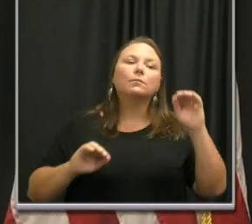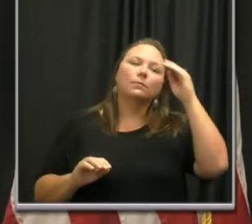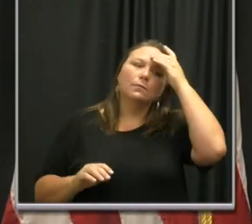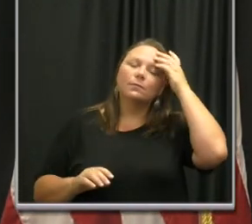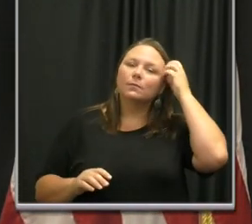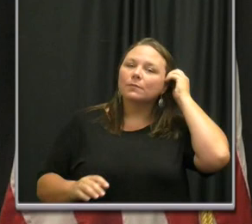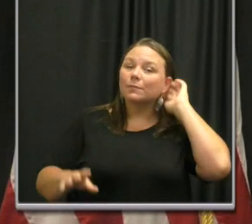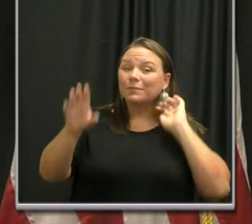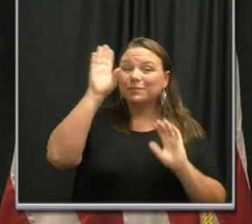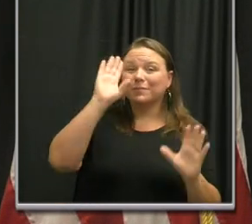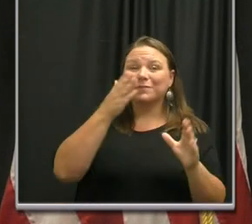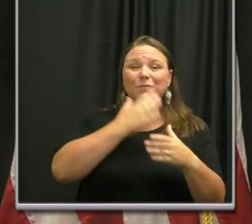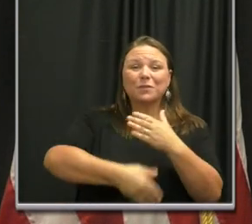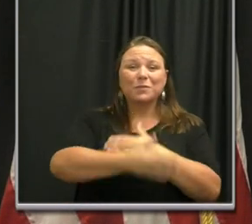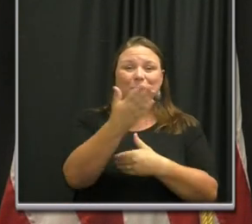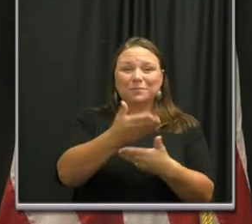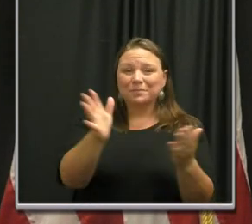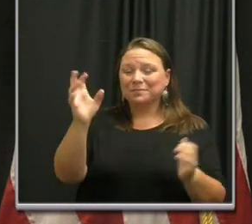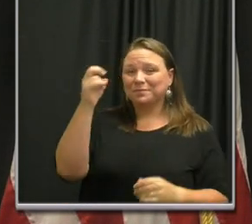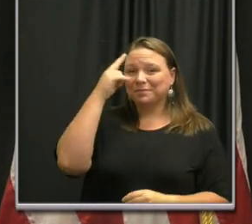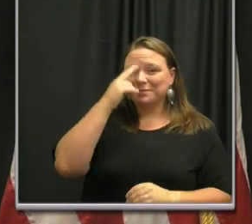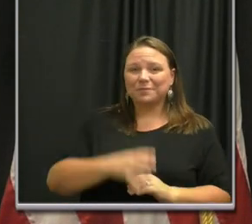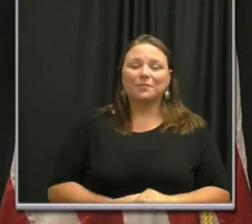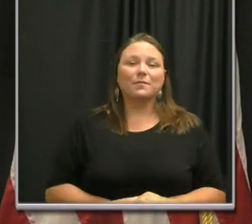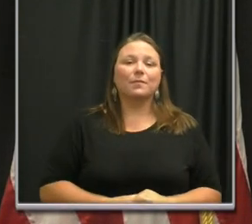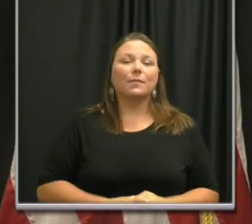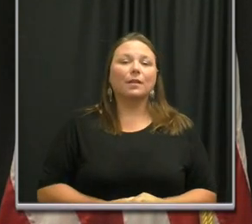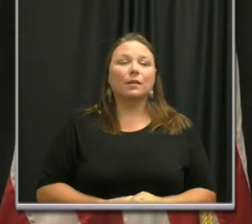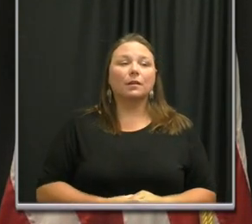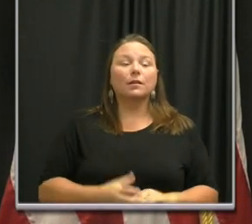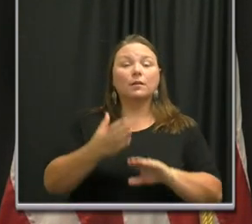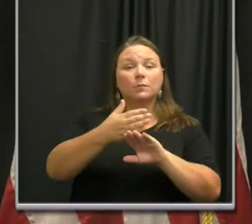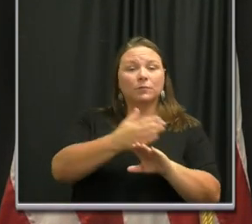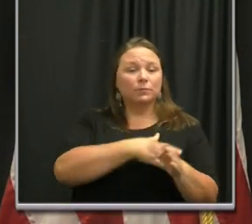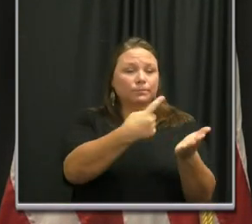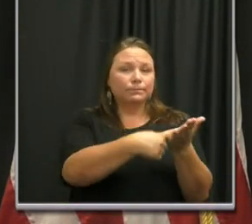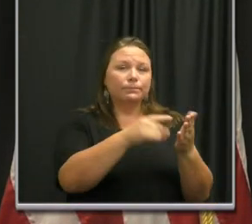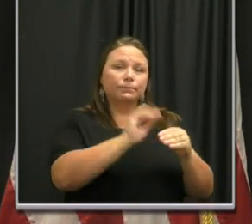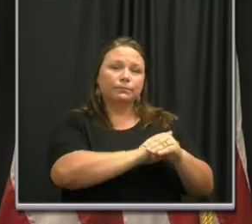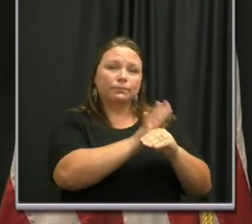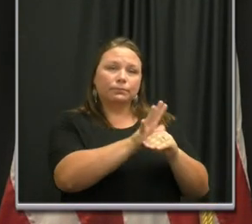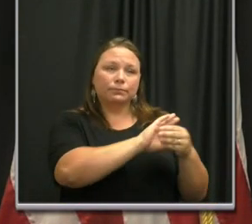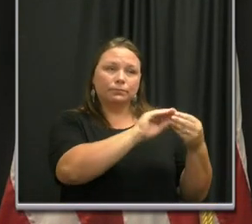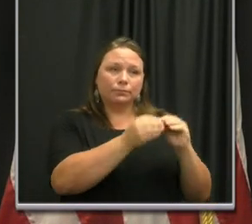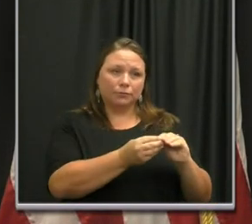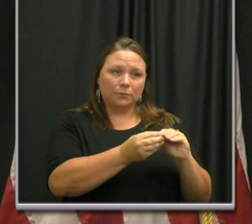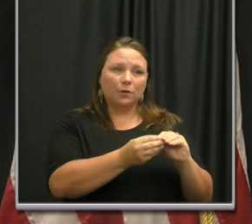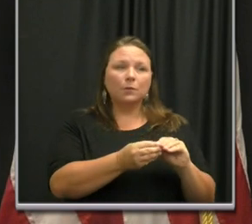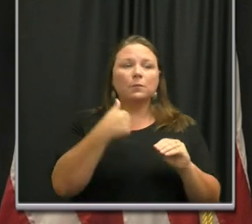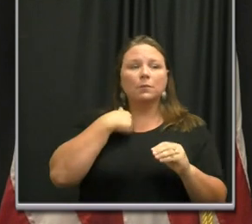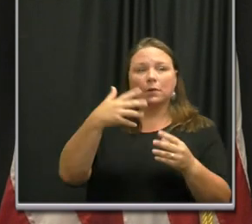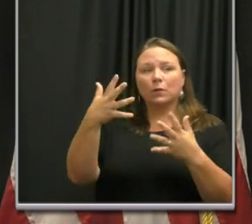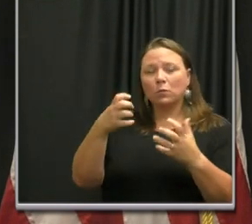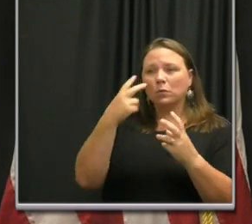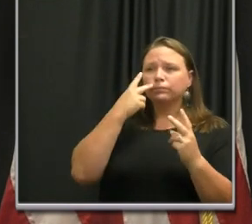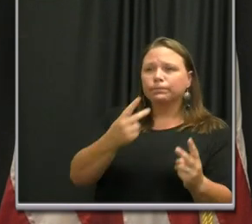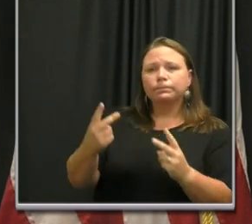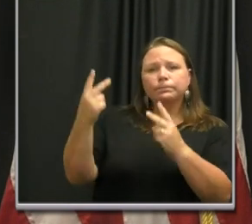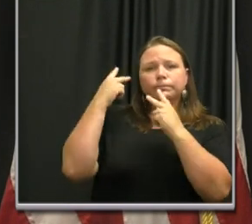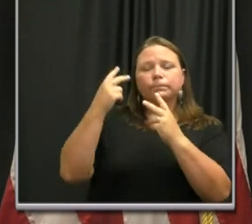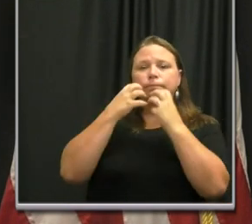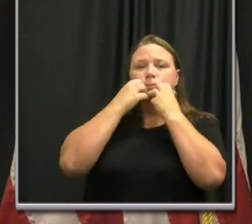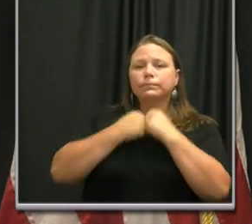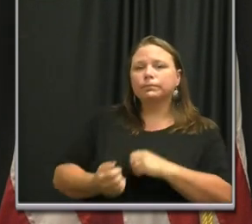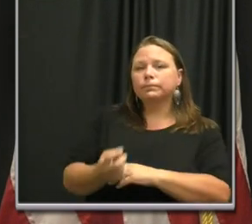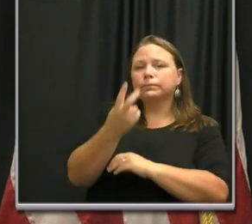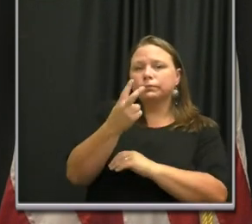Good morning, Nashville. Before we review today's COVID-19 numbers, I would like to remember two